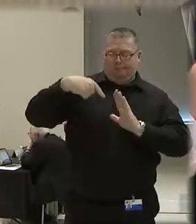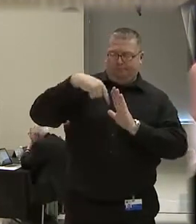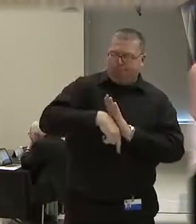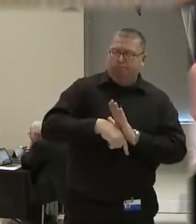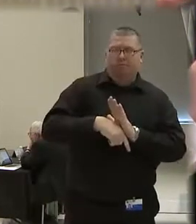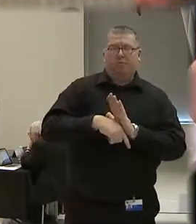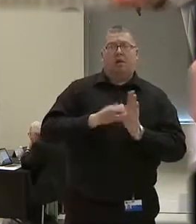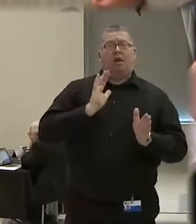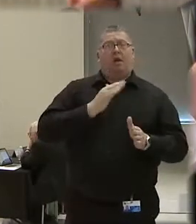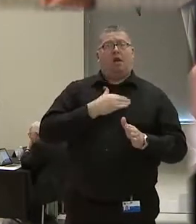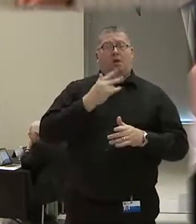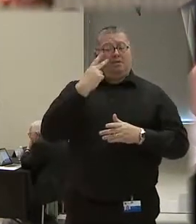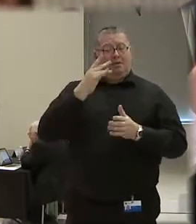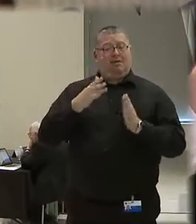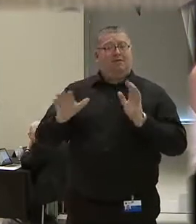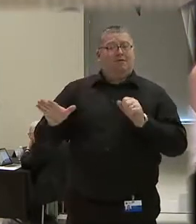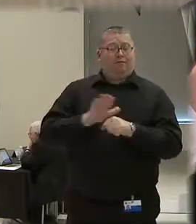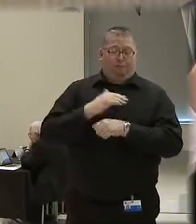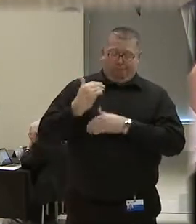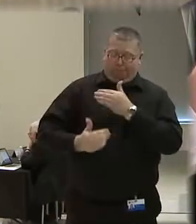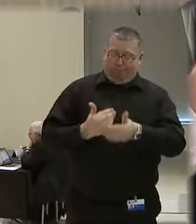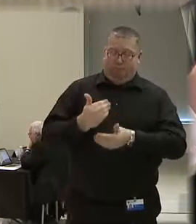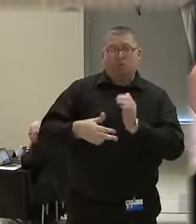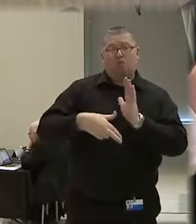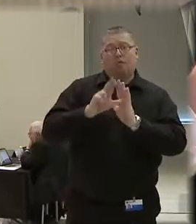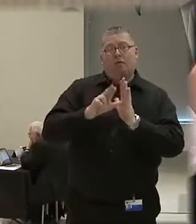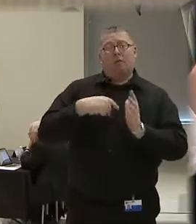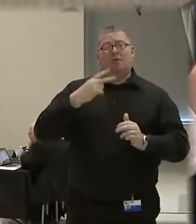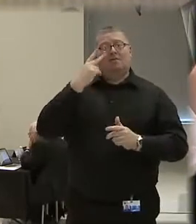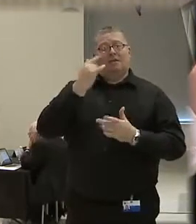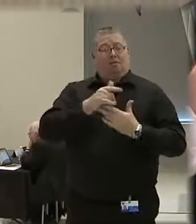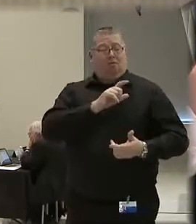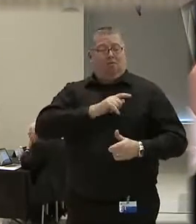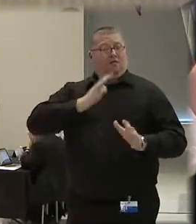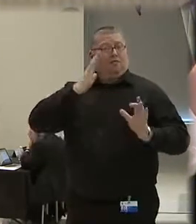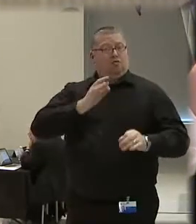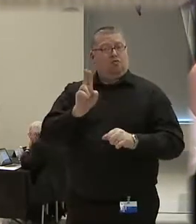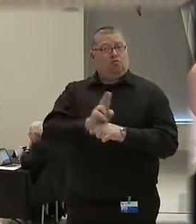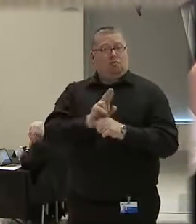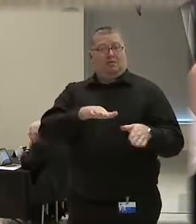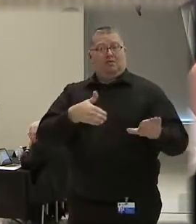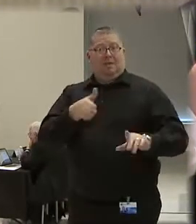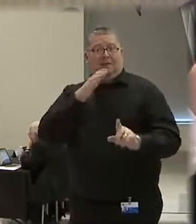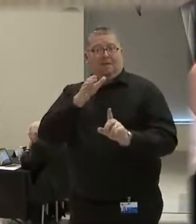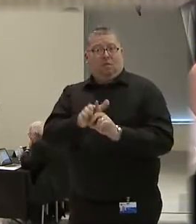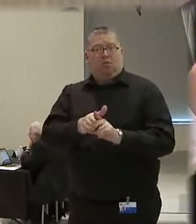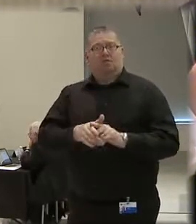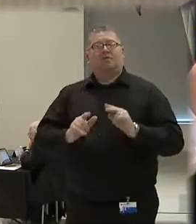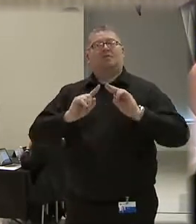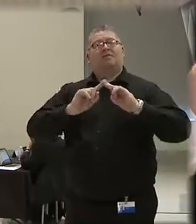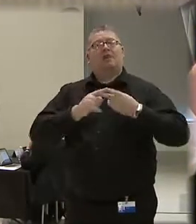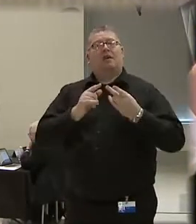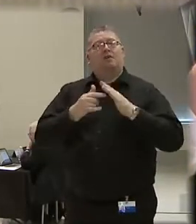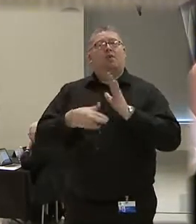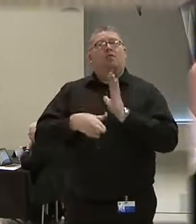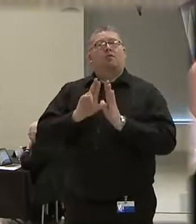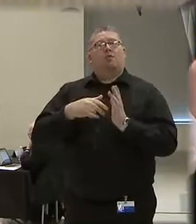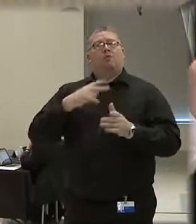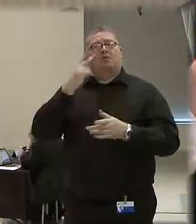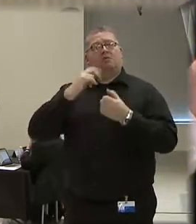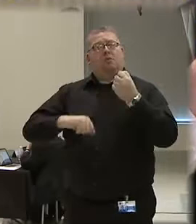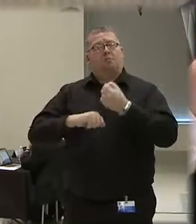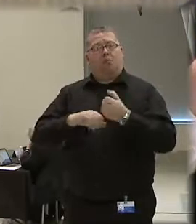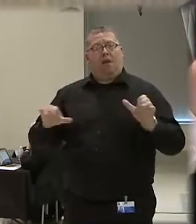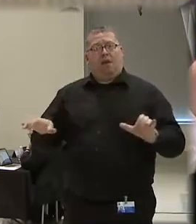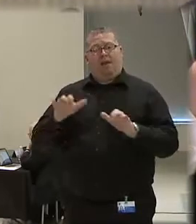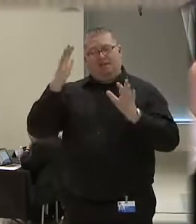-inorganization, a systematic review into an officer's decision to use deadly force. Second, the reviews explore actions and